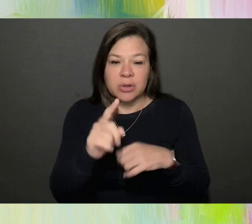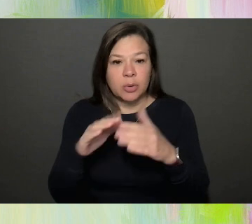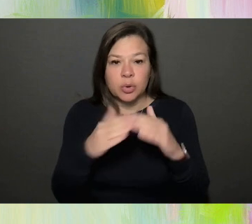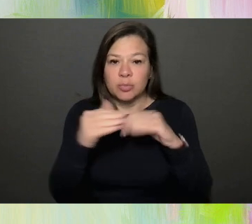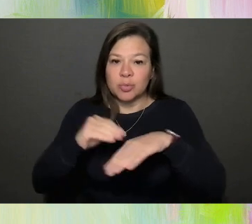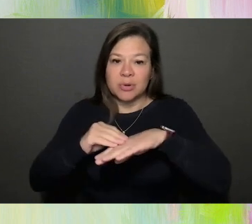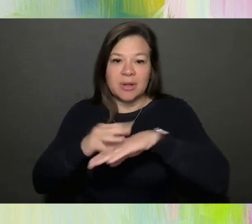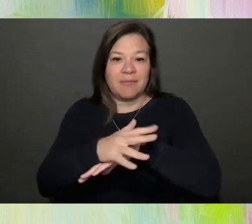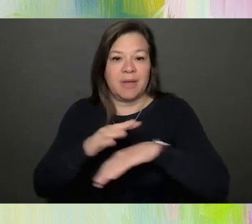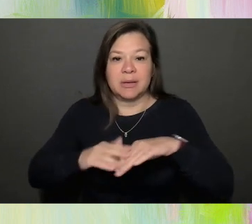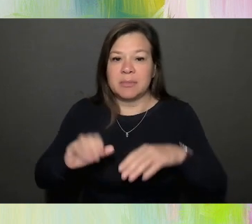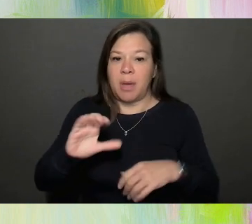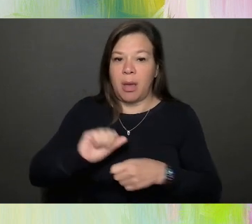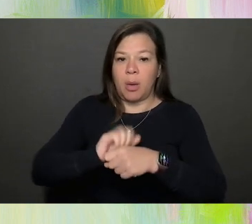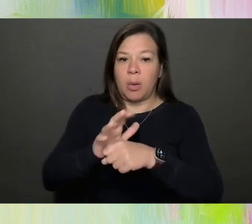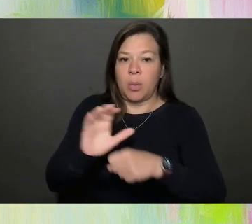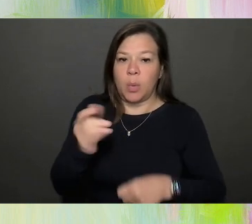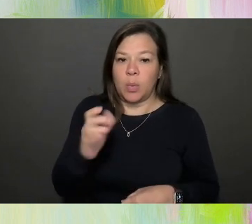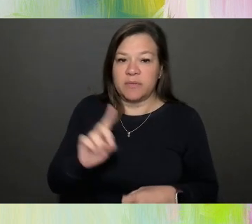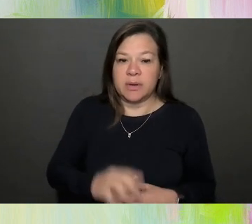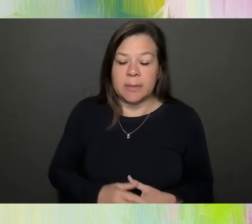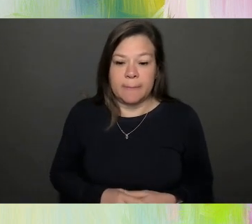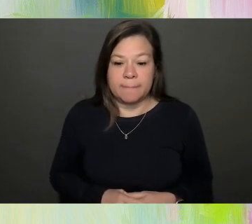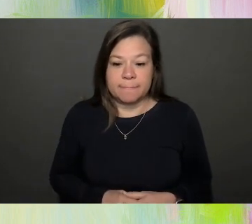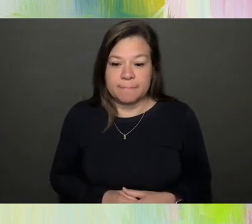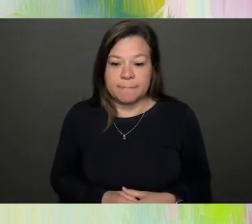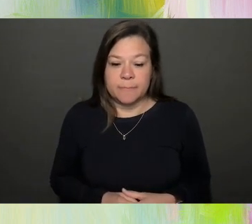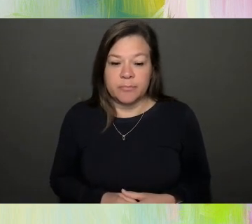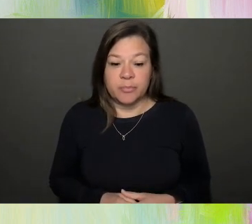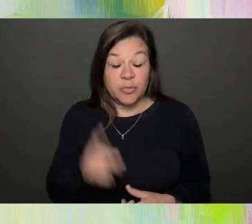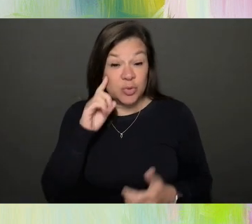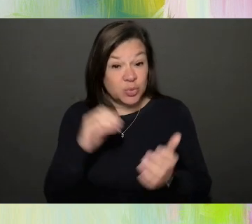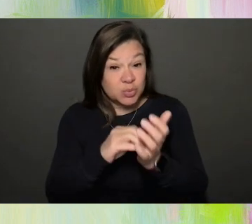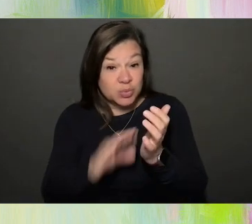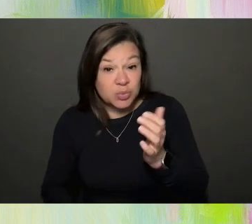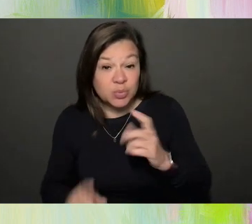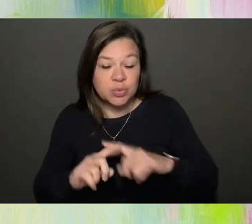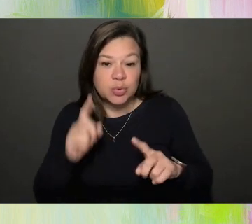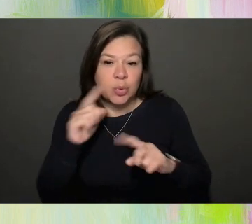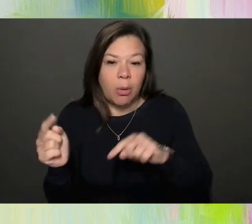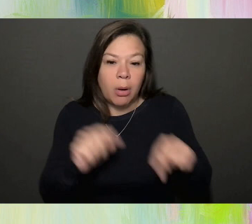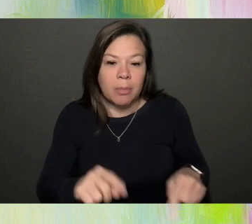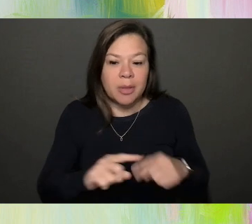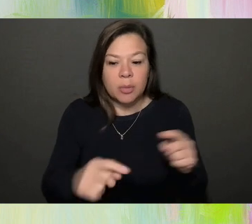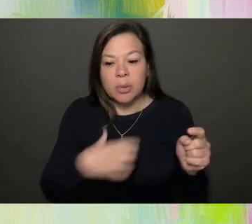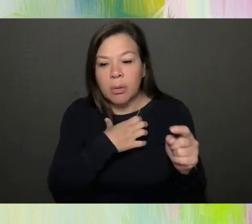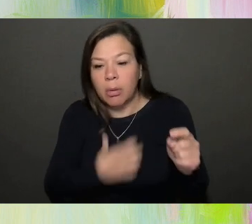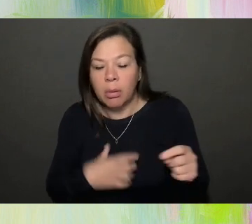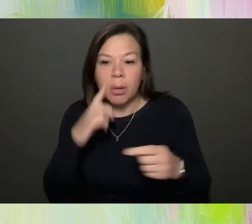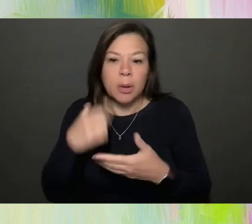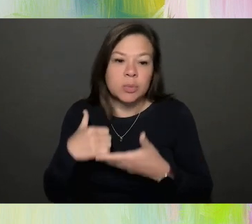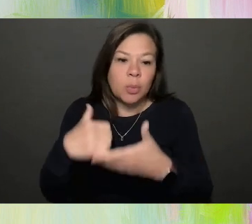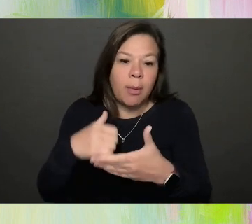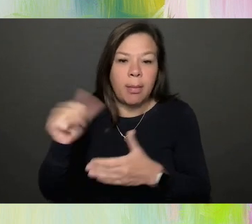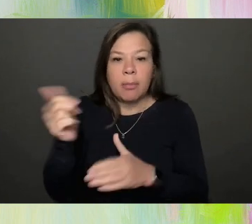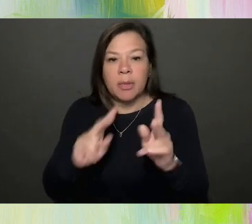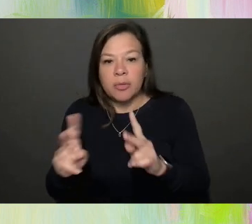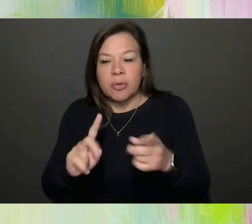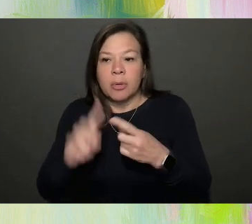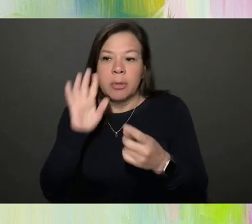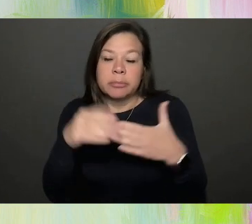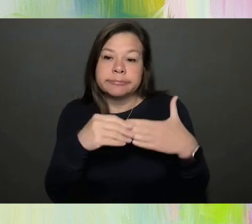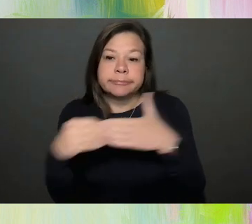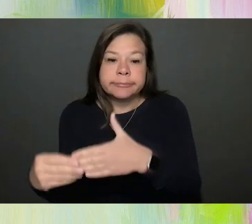COVID for the students that are coming with all this desires to help others and to be, you know,